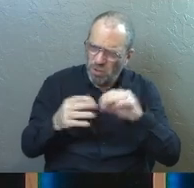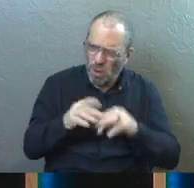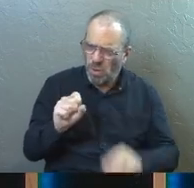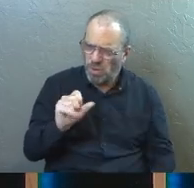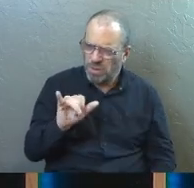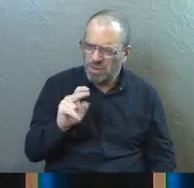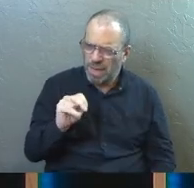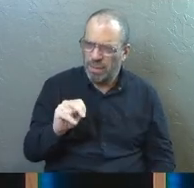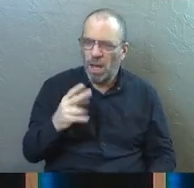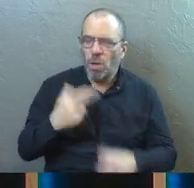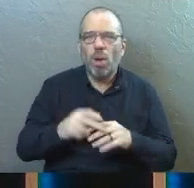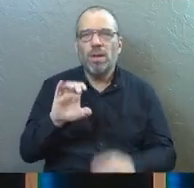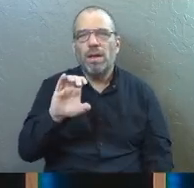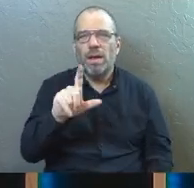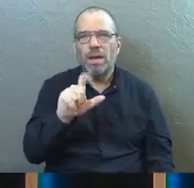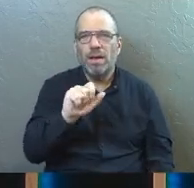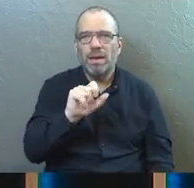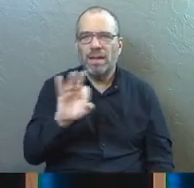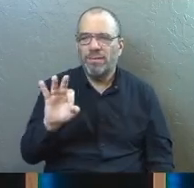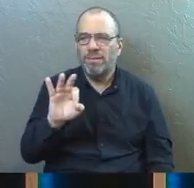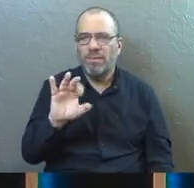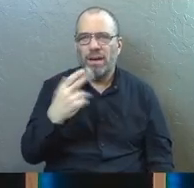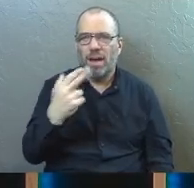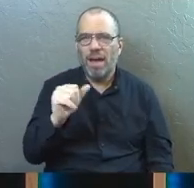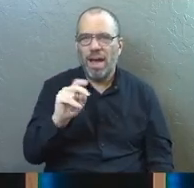I hate cliffhangers, right?